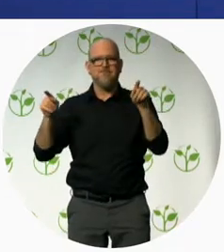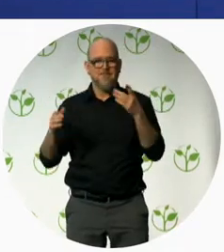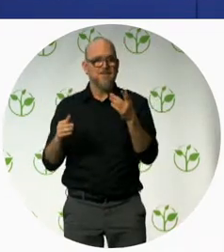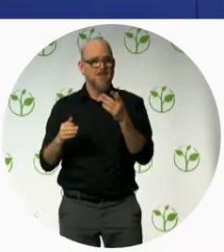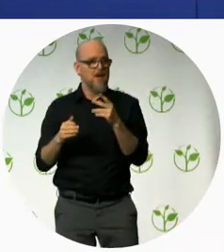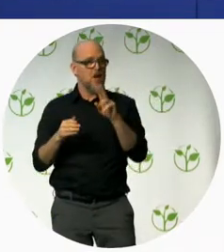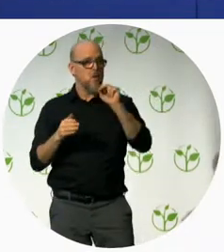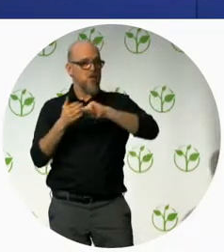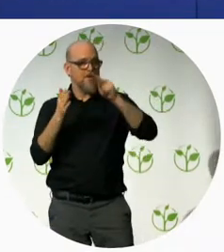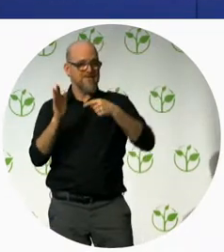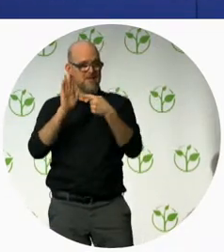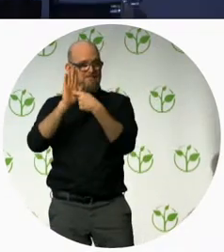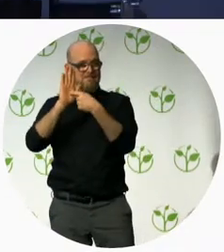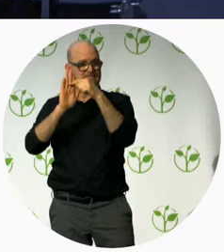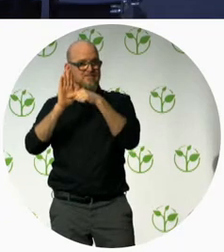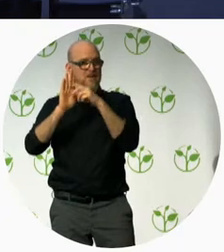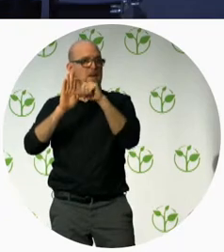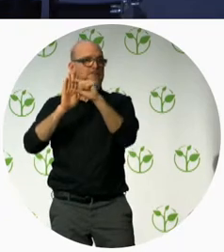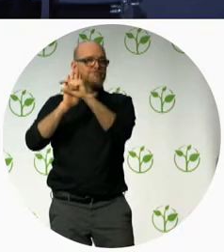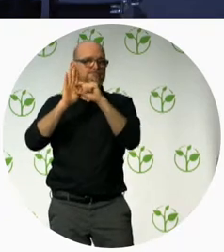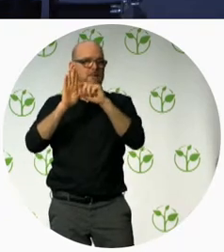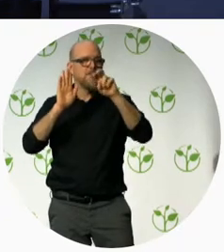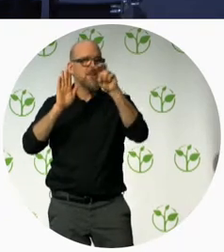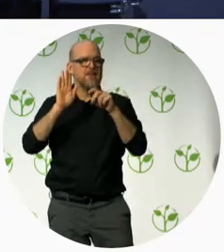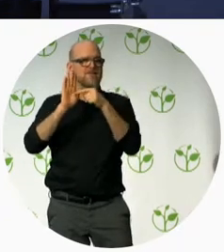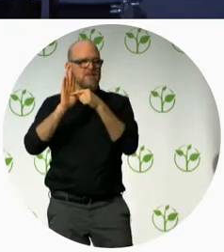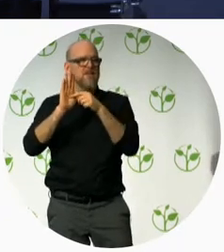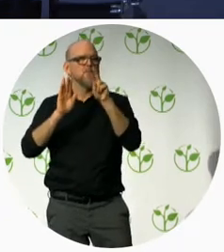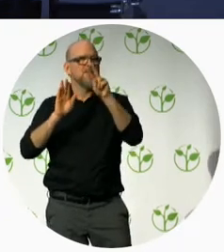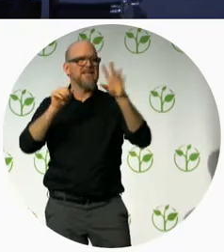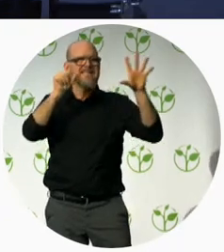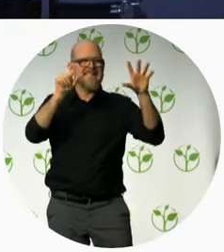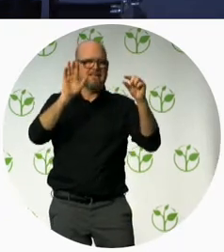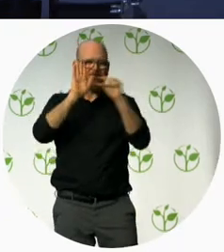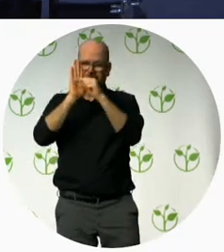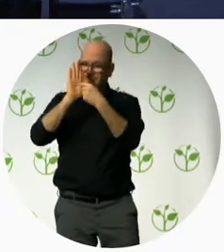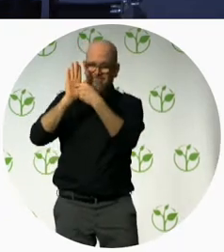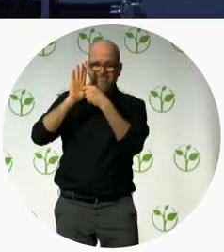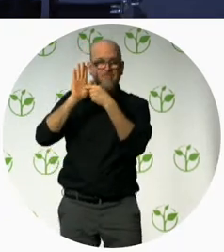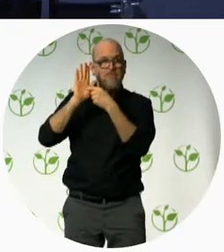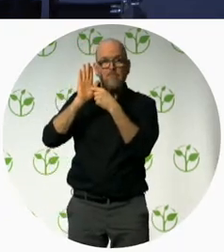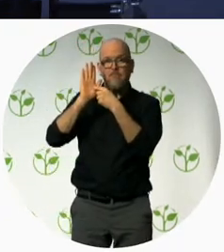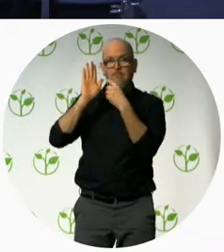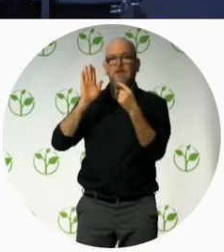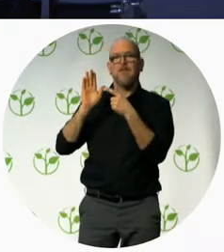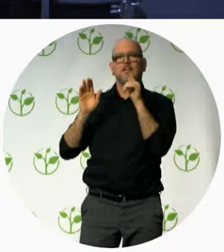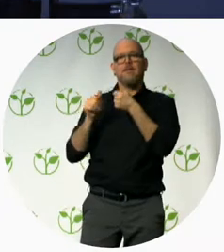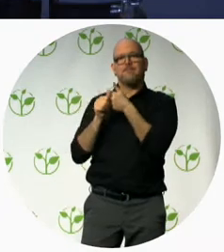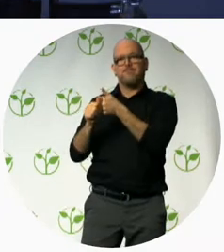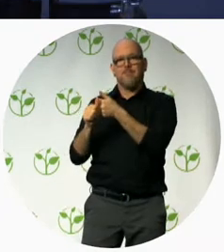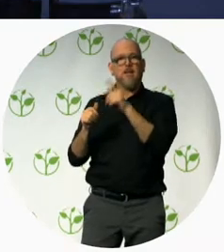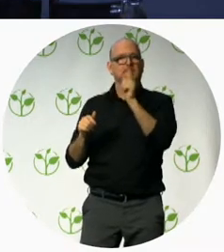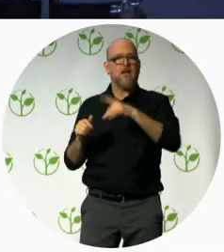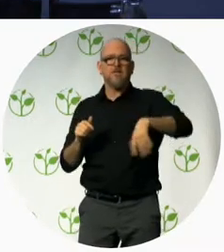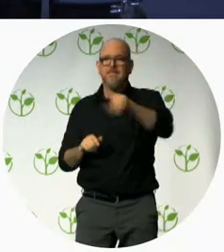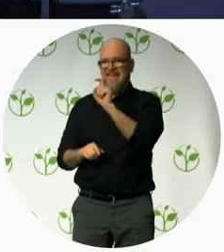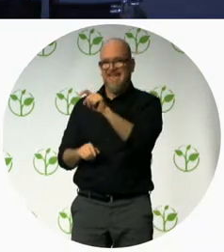panel today of people who are going to be speaking about their experiences working in this space we will be hearing today